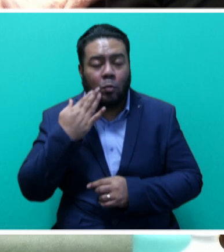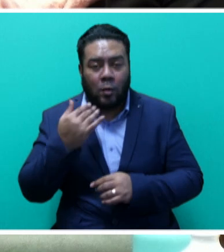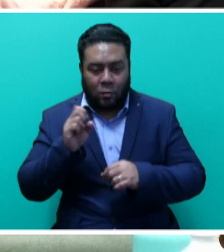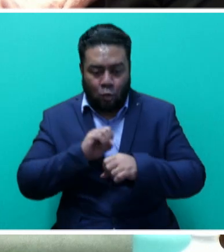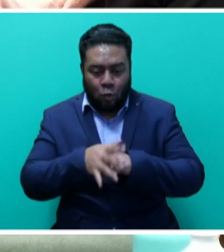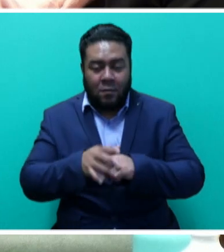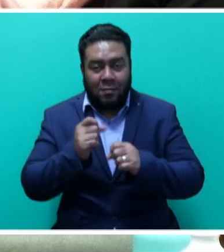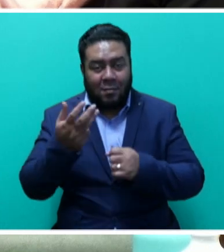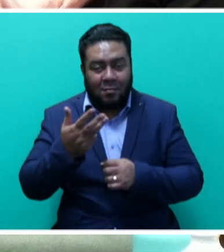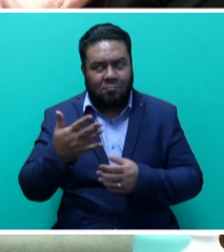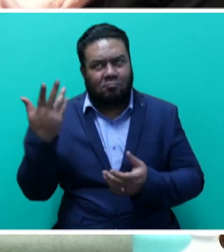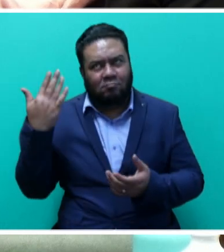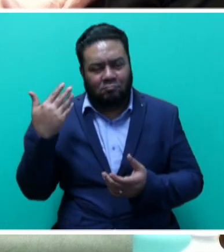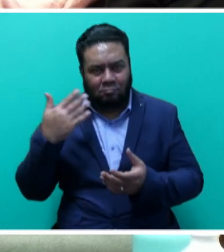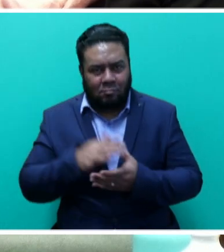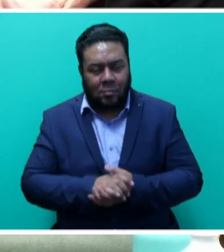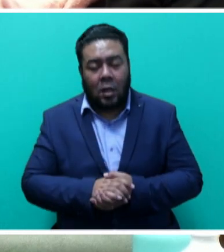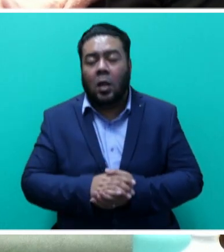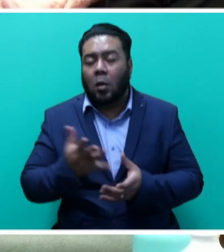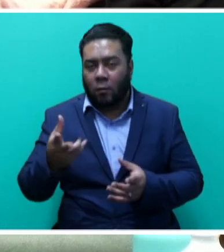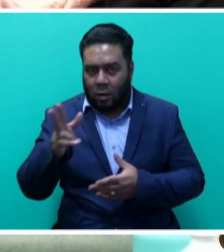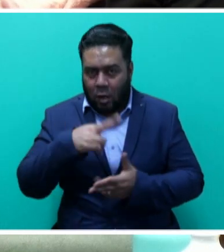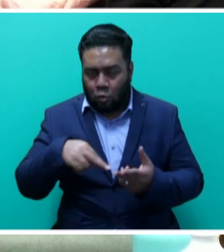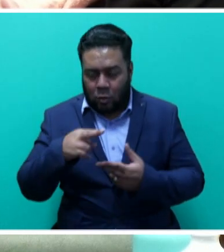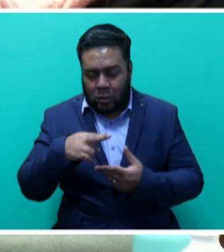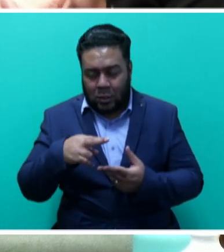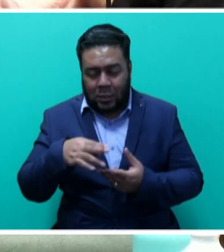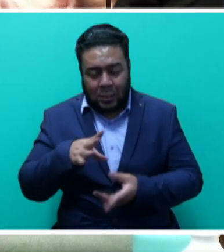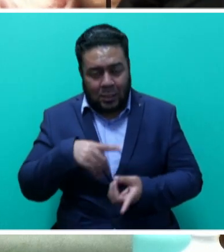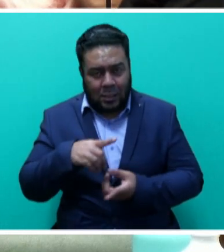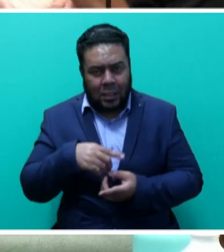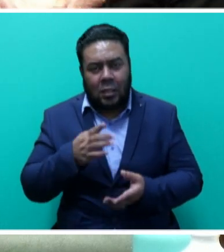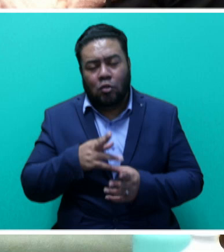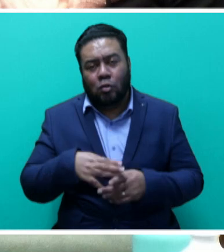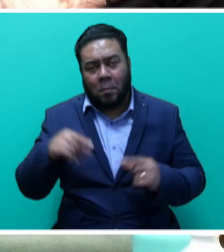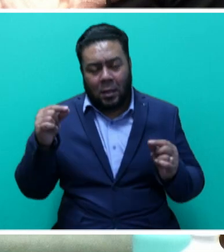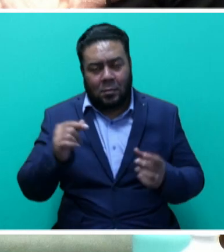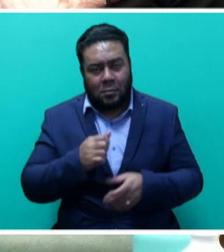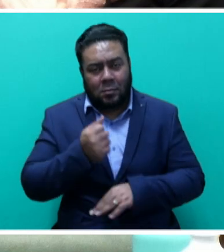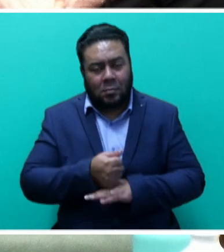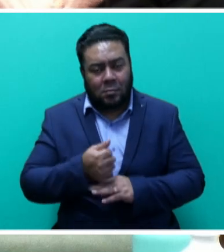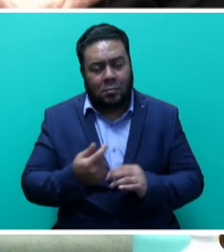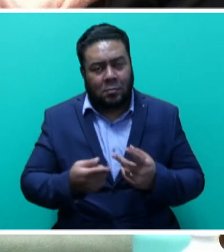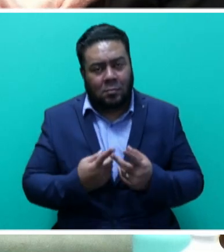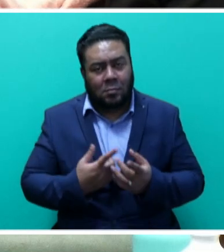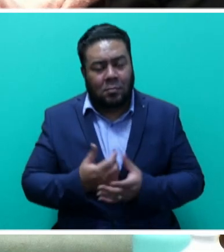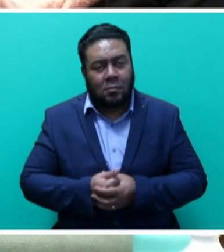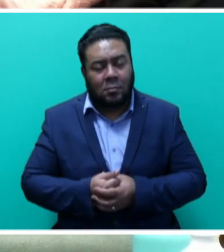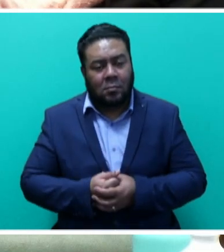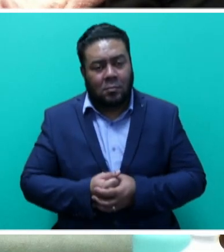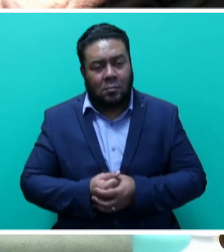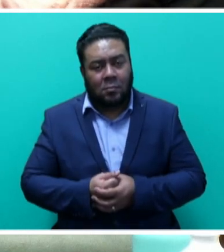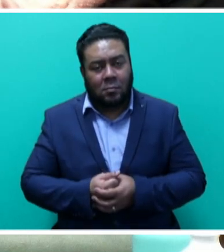years and natural disasters, where the government of Japan and other development partners' immediate assistance